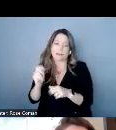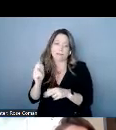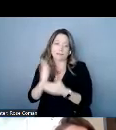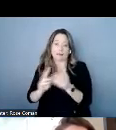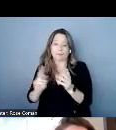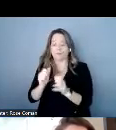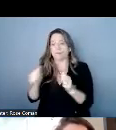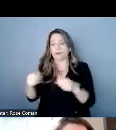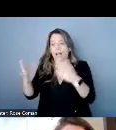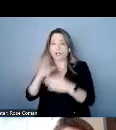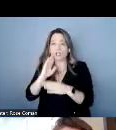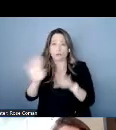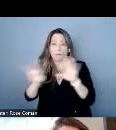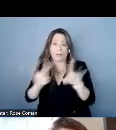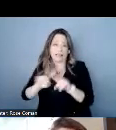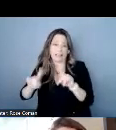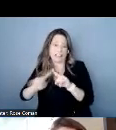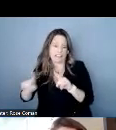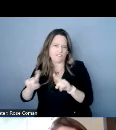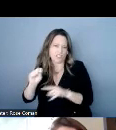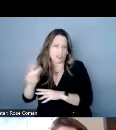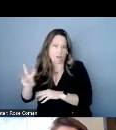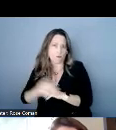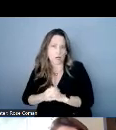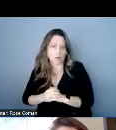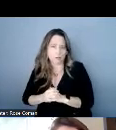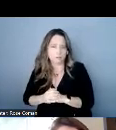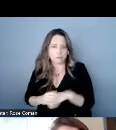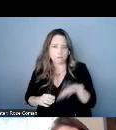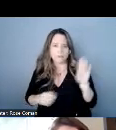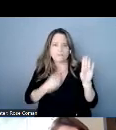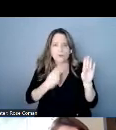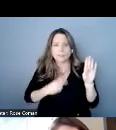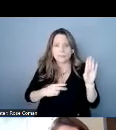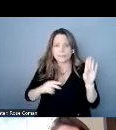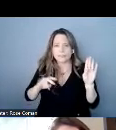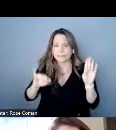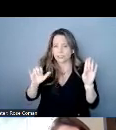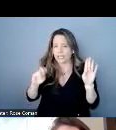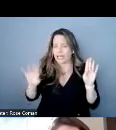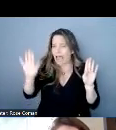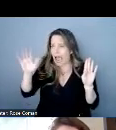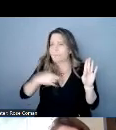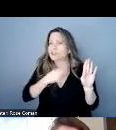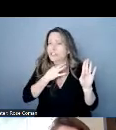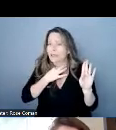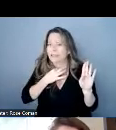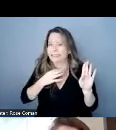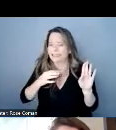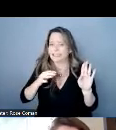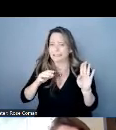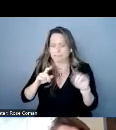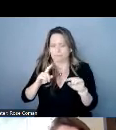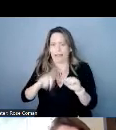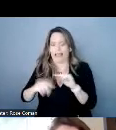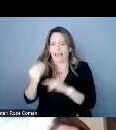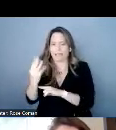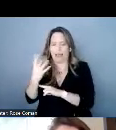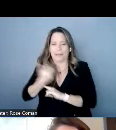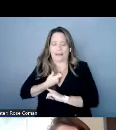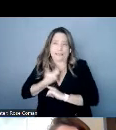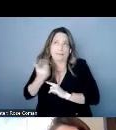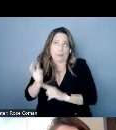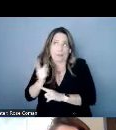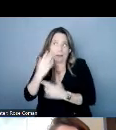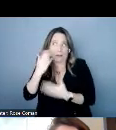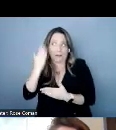Christina i am very curious um and i'm unable to spotlight myself at the moment and i don't